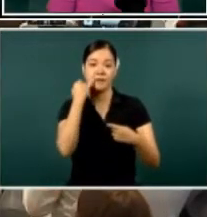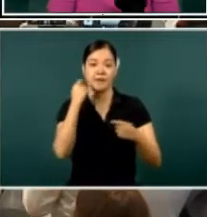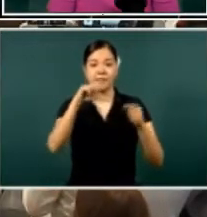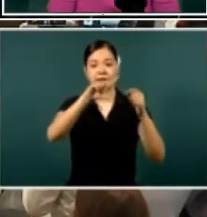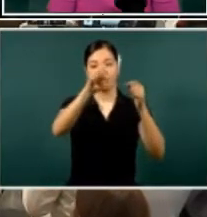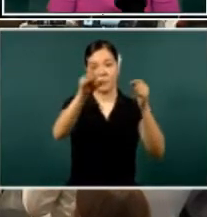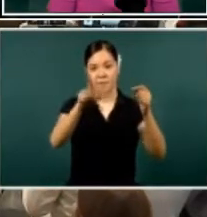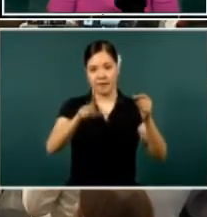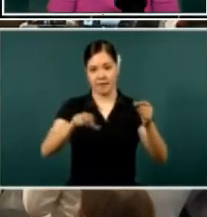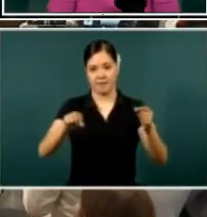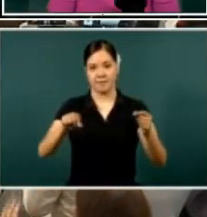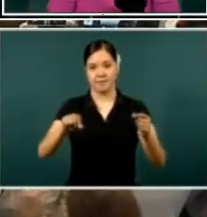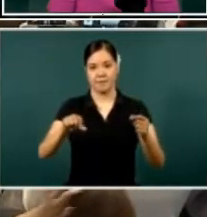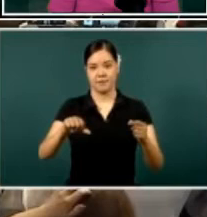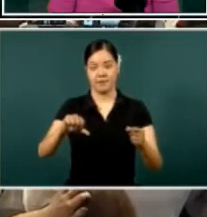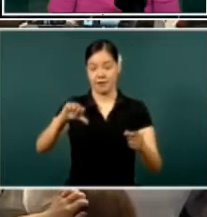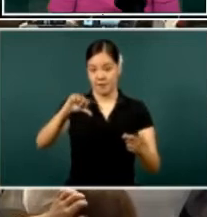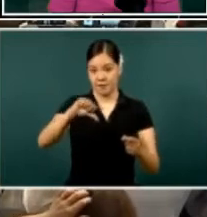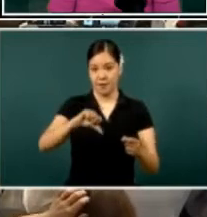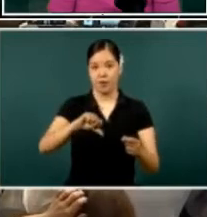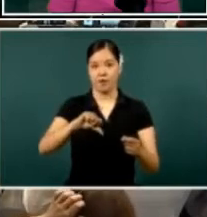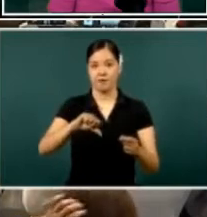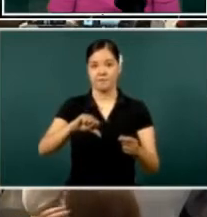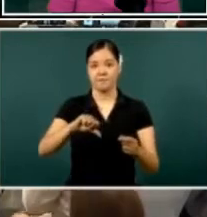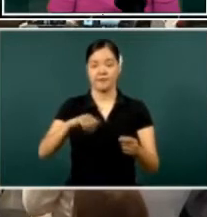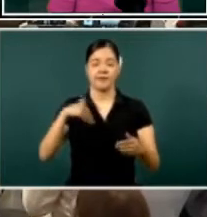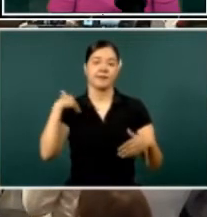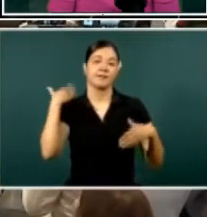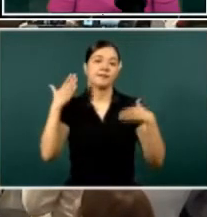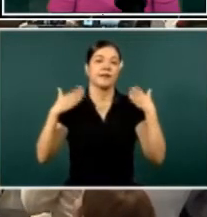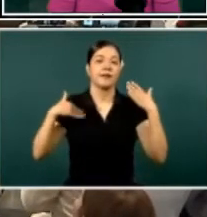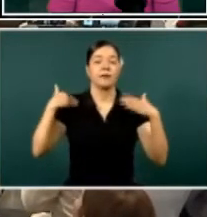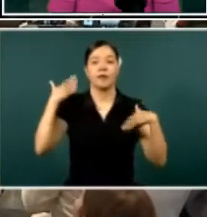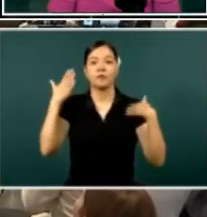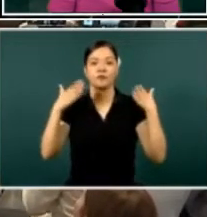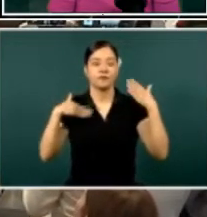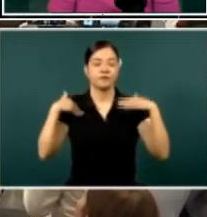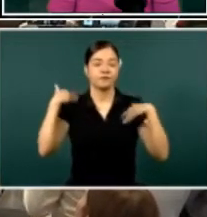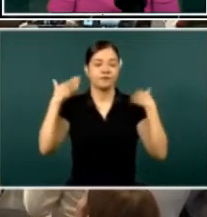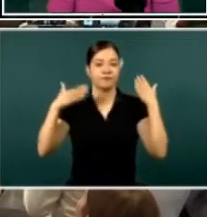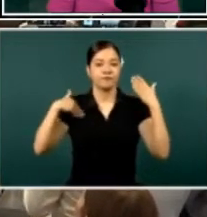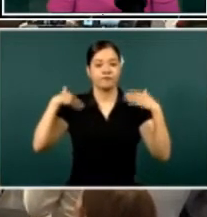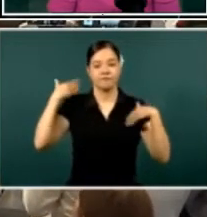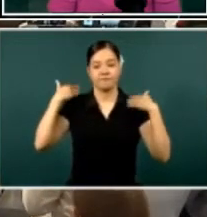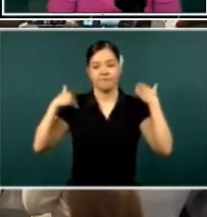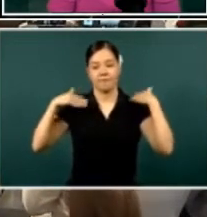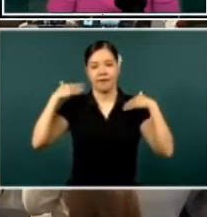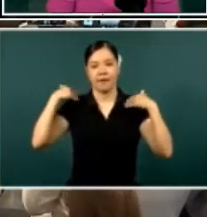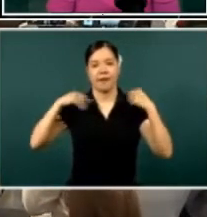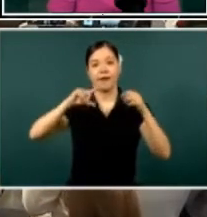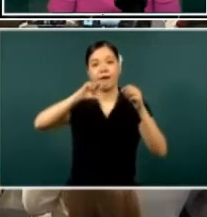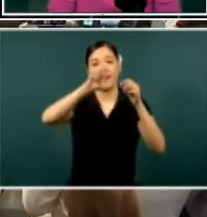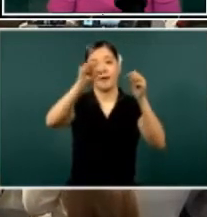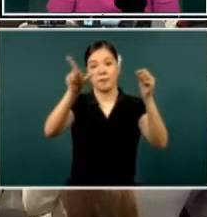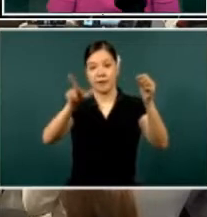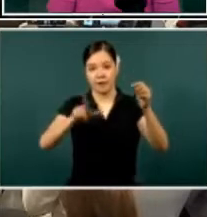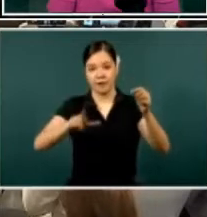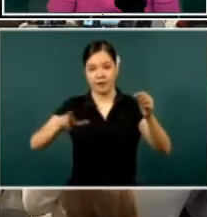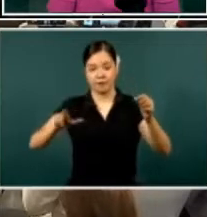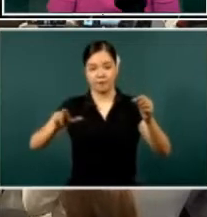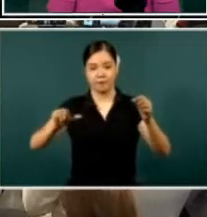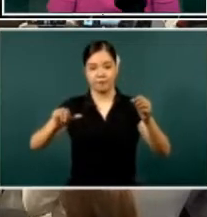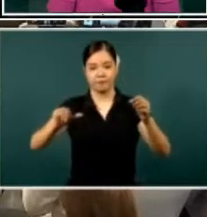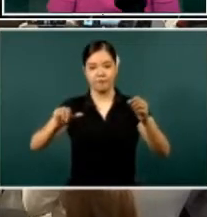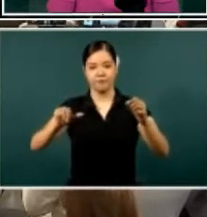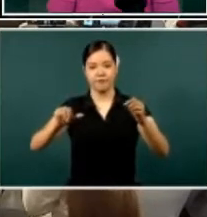community of our country. That, as of today, or since previously, we've, uh,